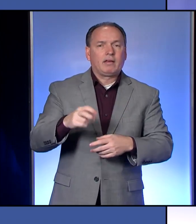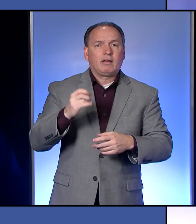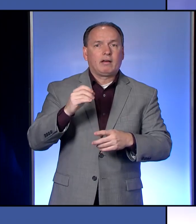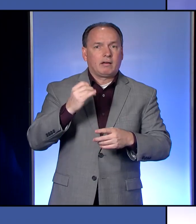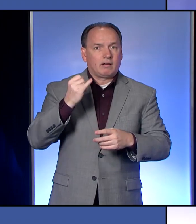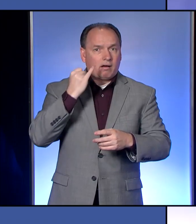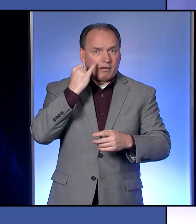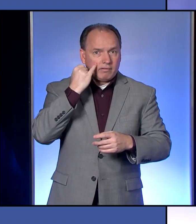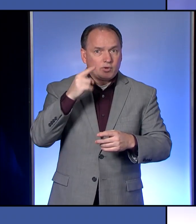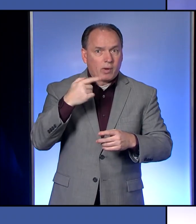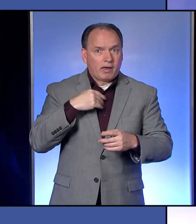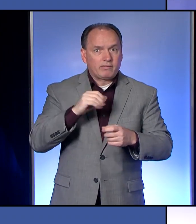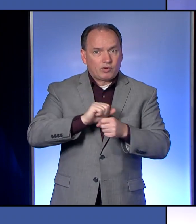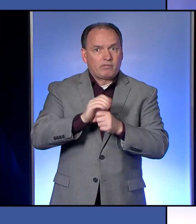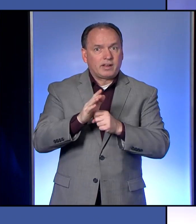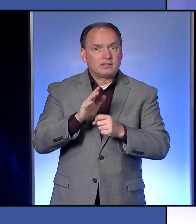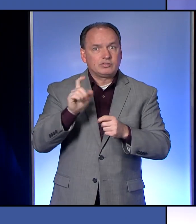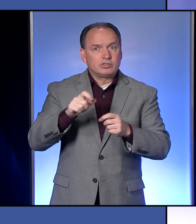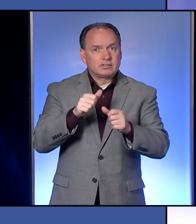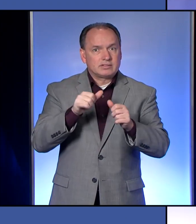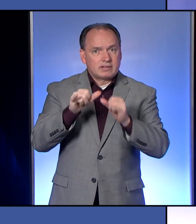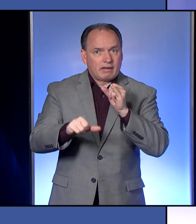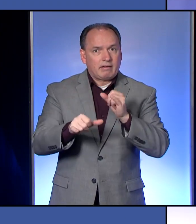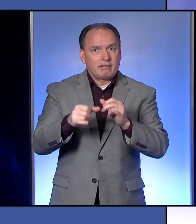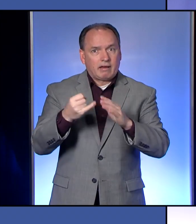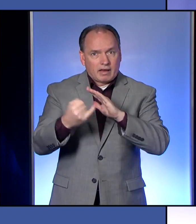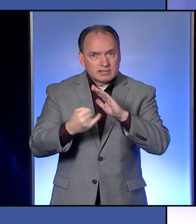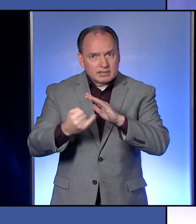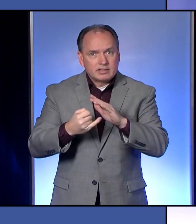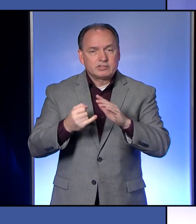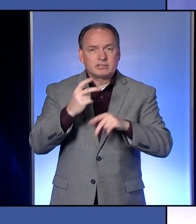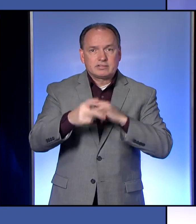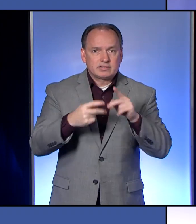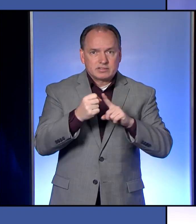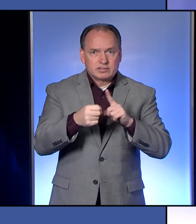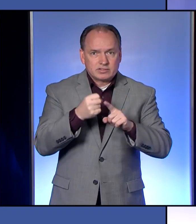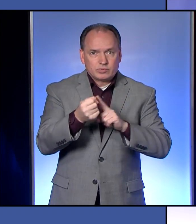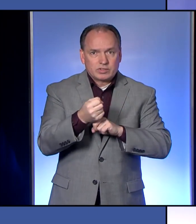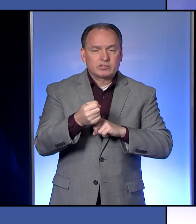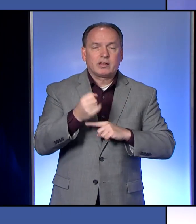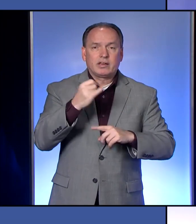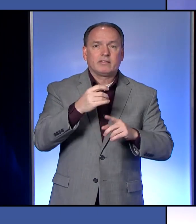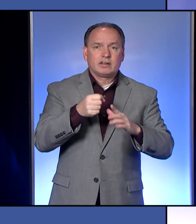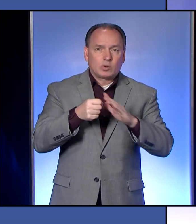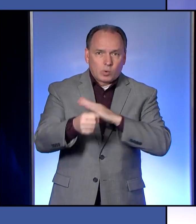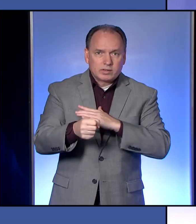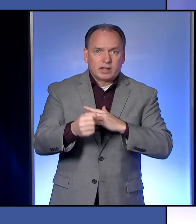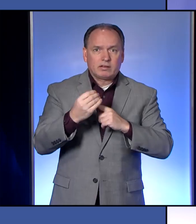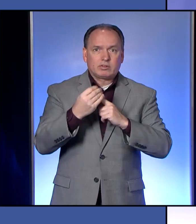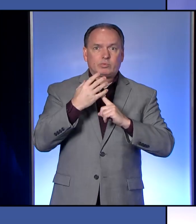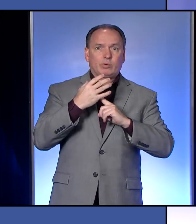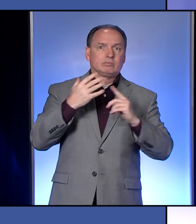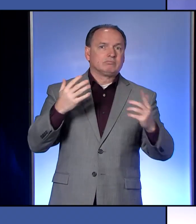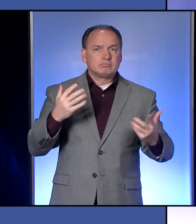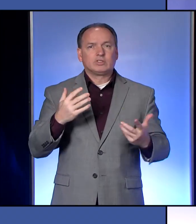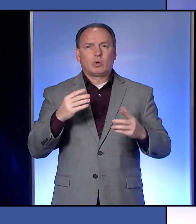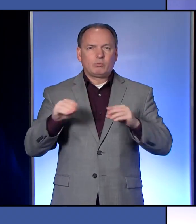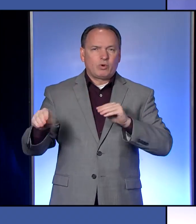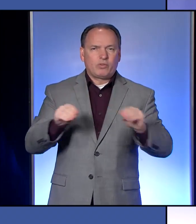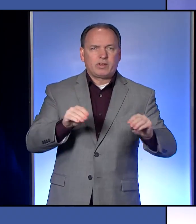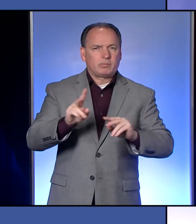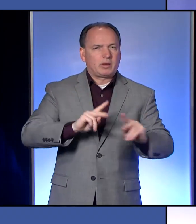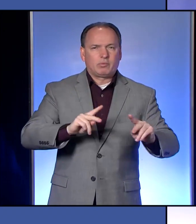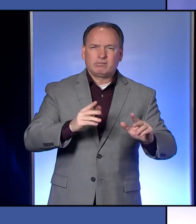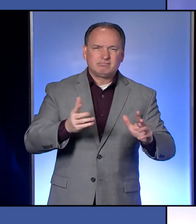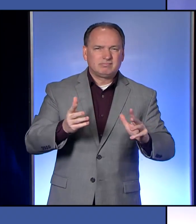-19, to stay in an isolation type situation, if you've been exposed to stay in a quarantine situation. And so moving people around really goes